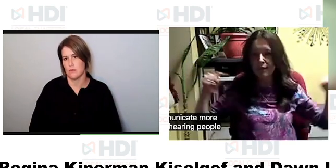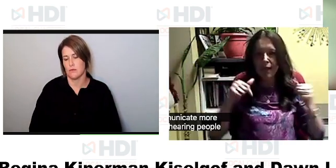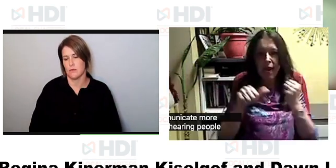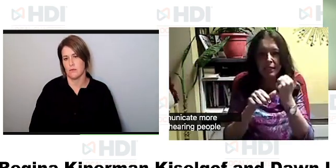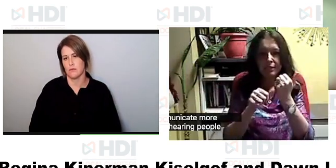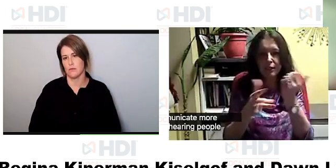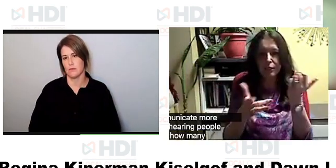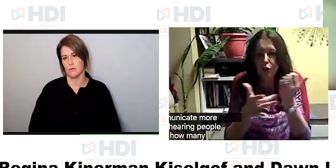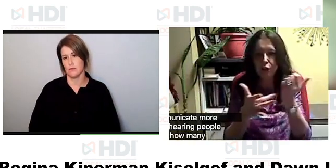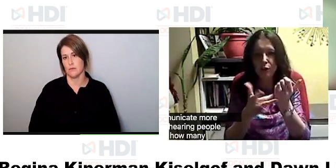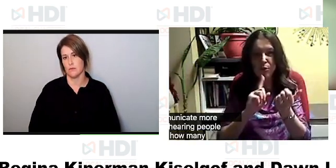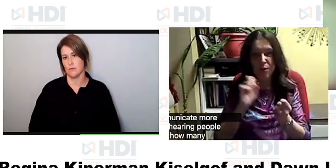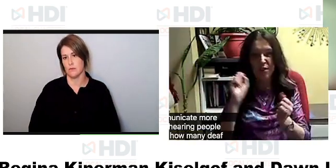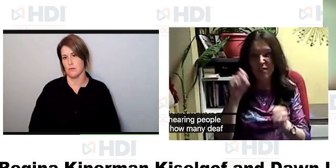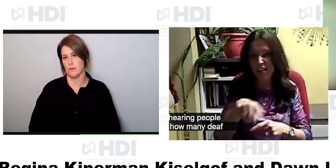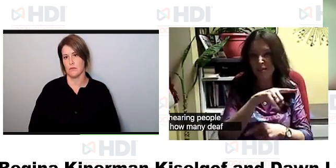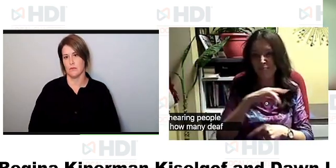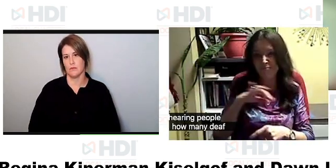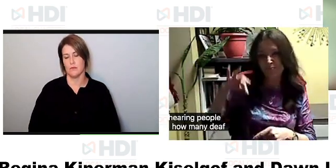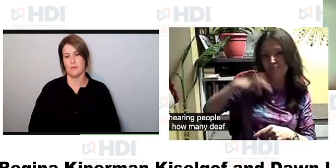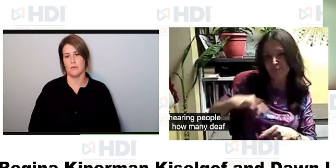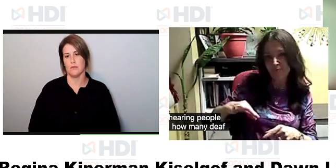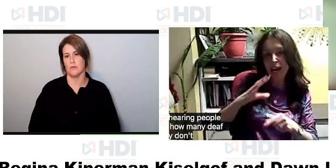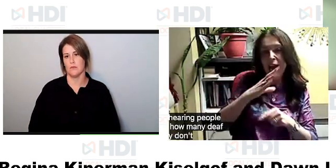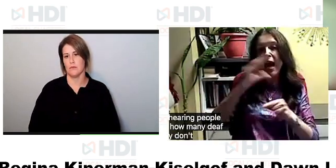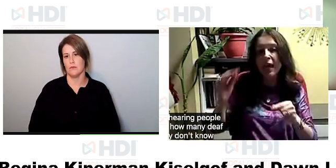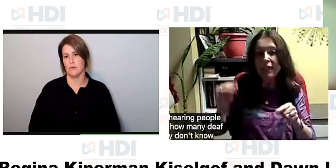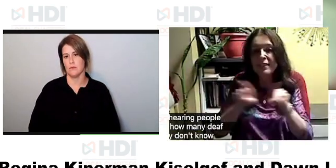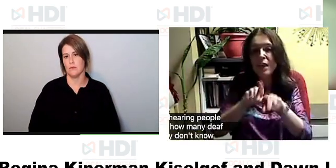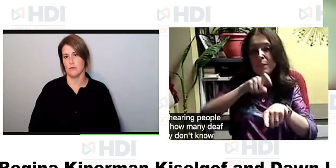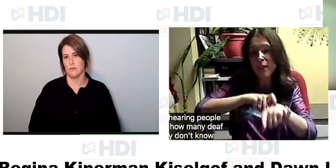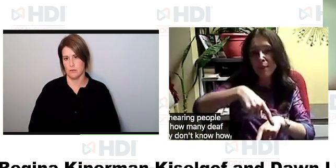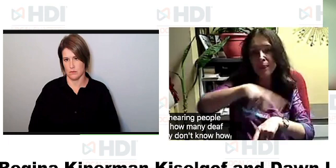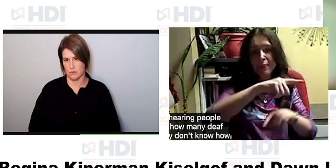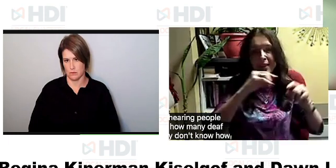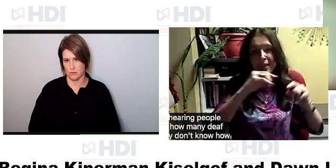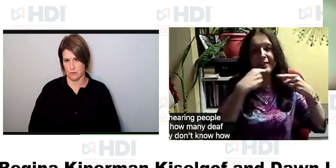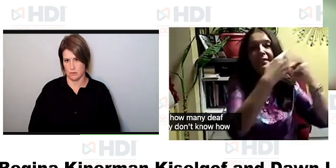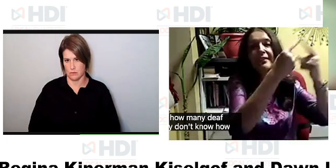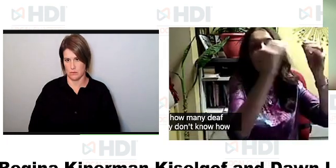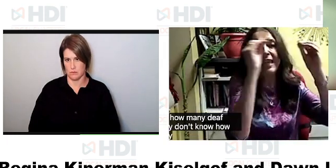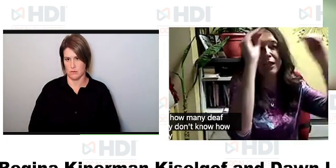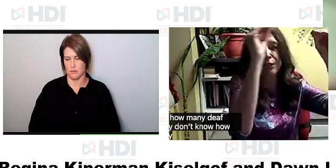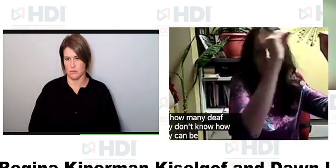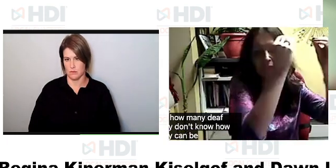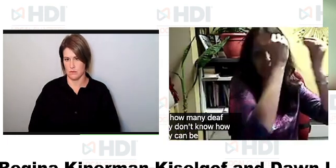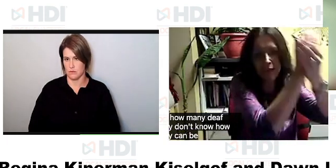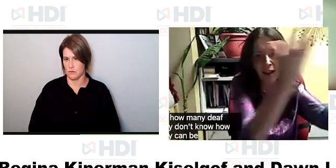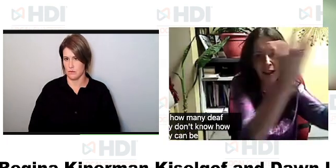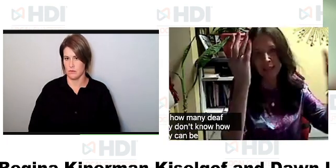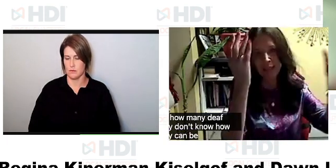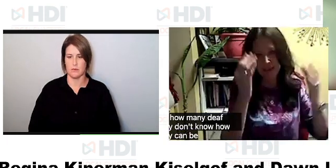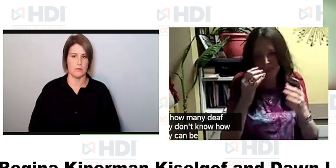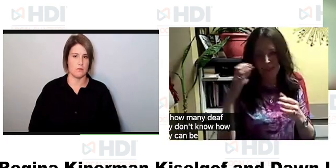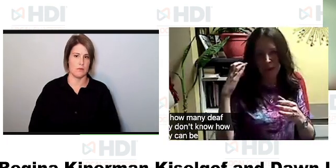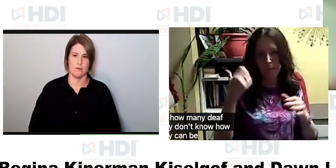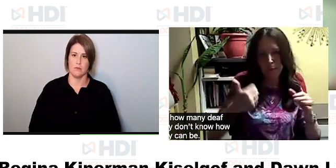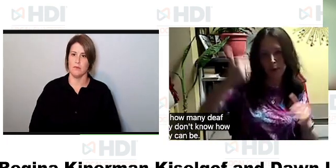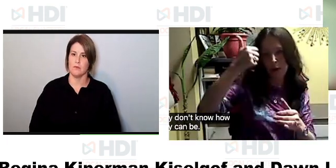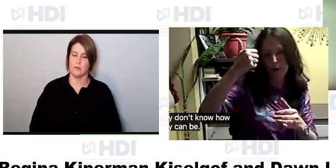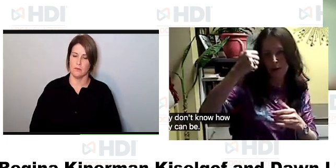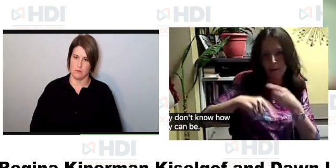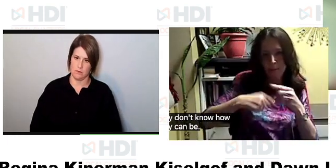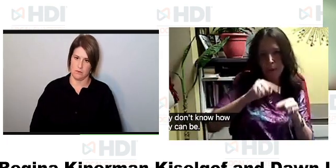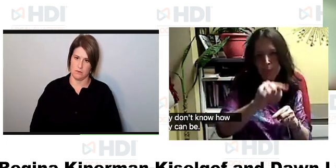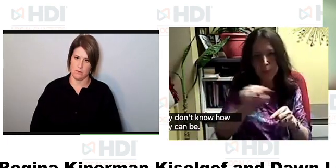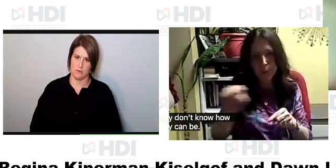people how many deaf students come to me and they don't know how wonderful assistive technology can be so then you